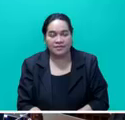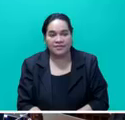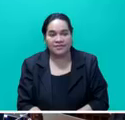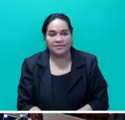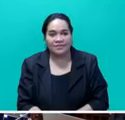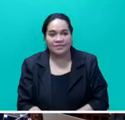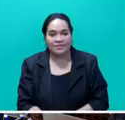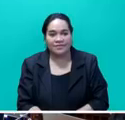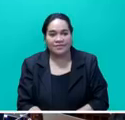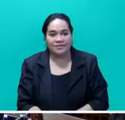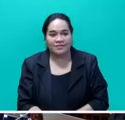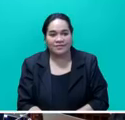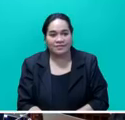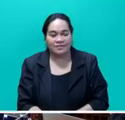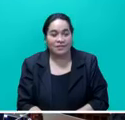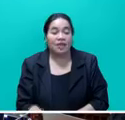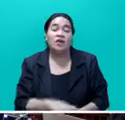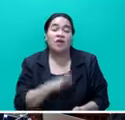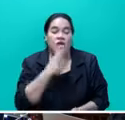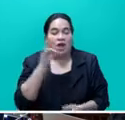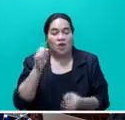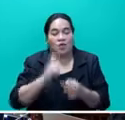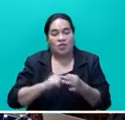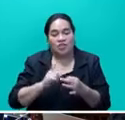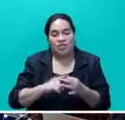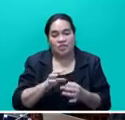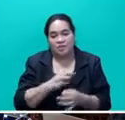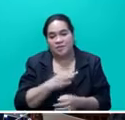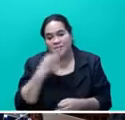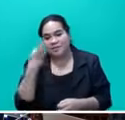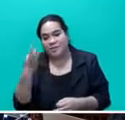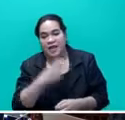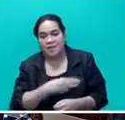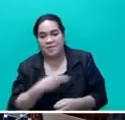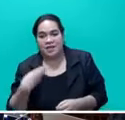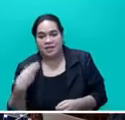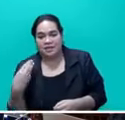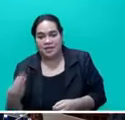Honourable Speaker, sir, a supplementary question to the Honourable Minister.